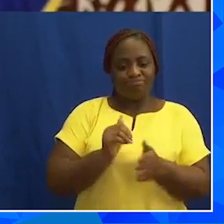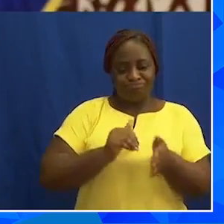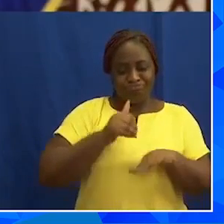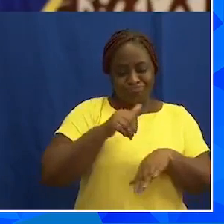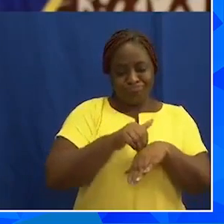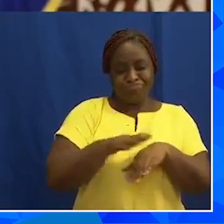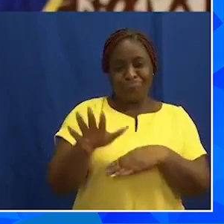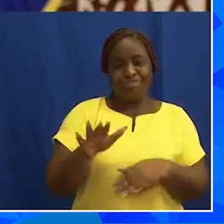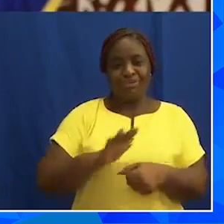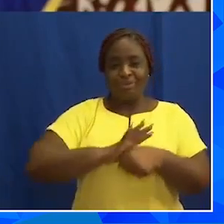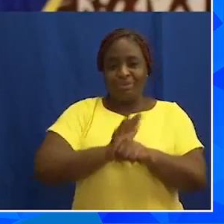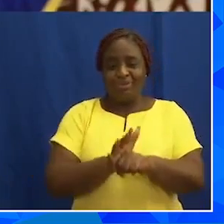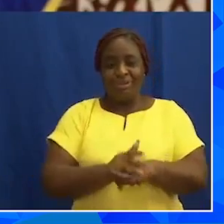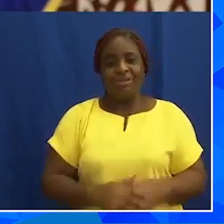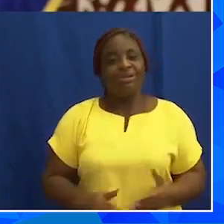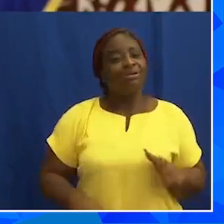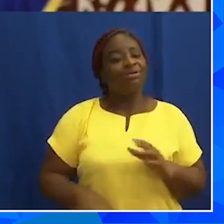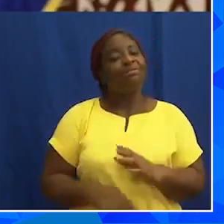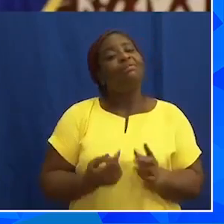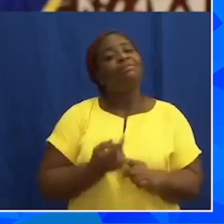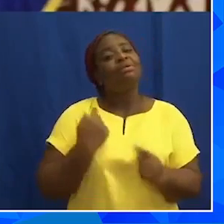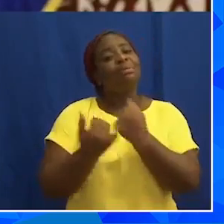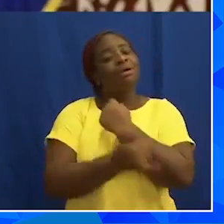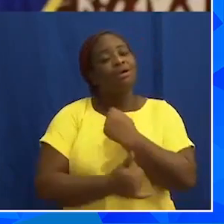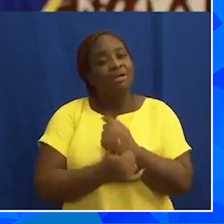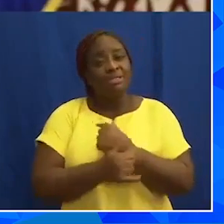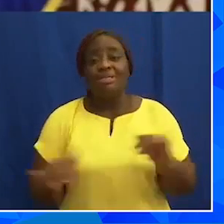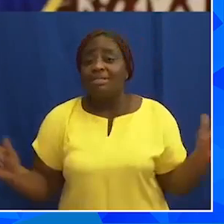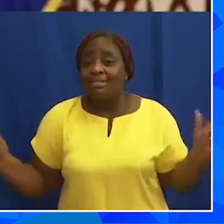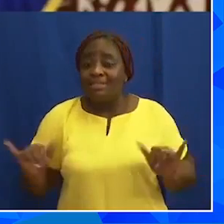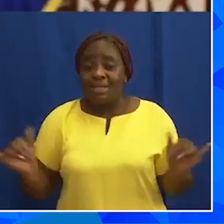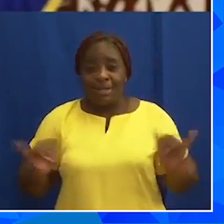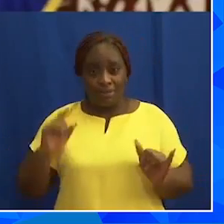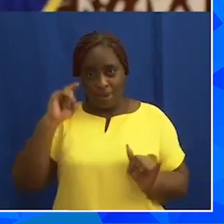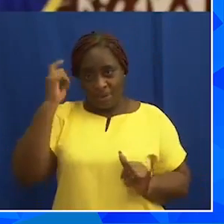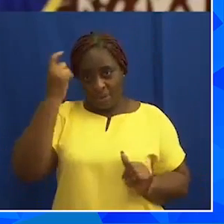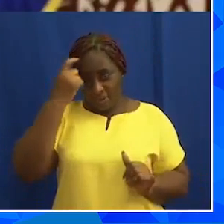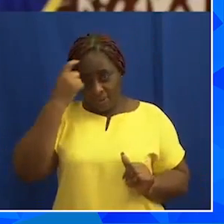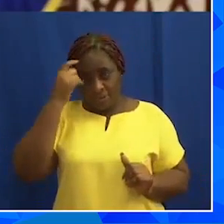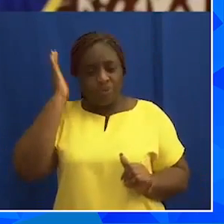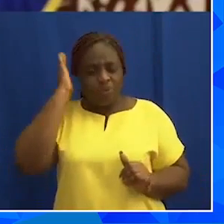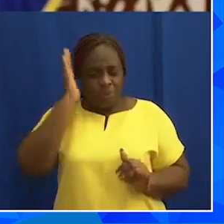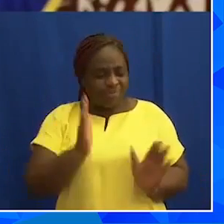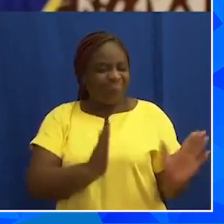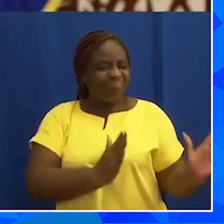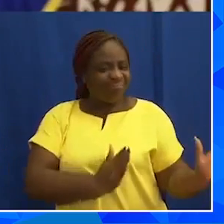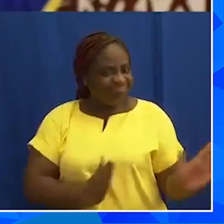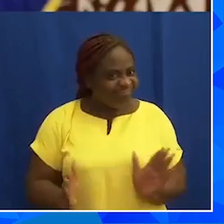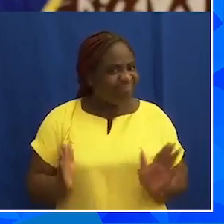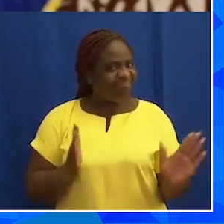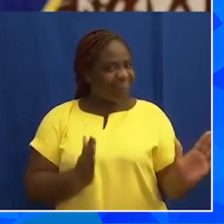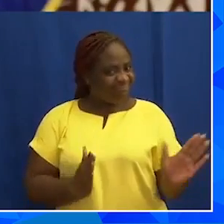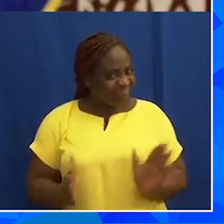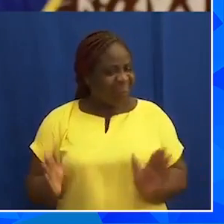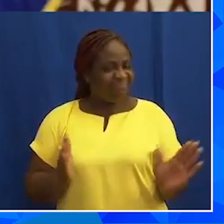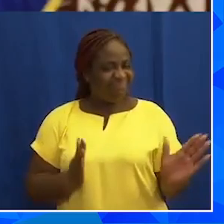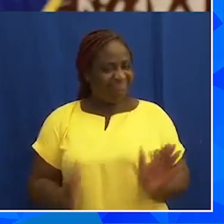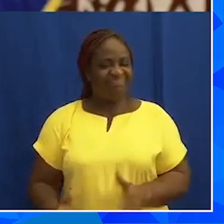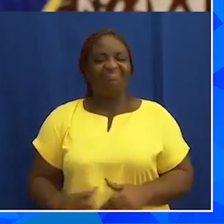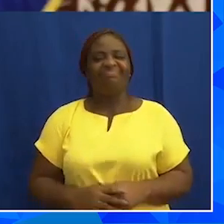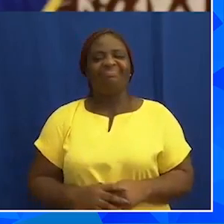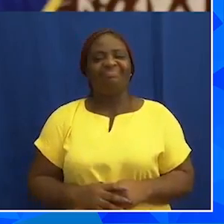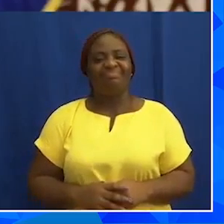the is going to make up This is It's the